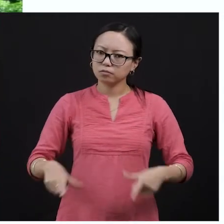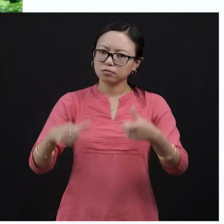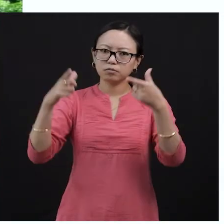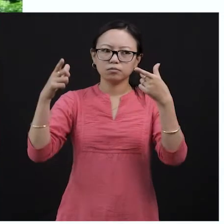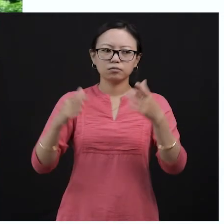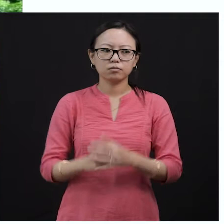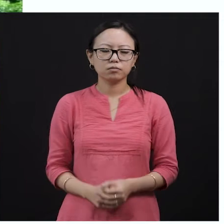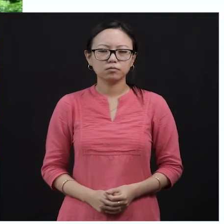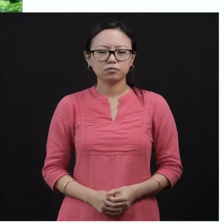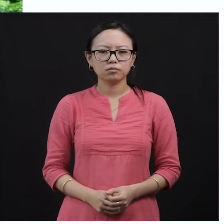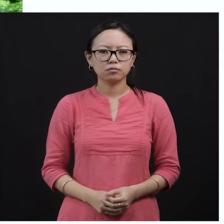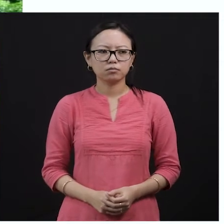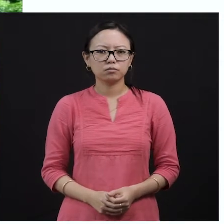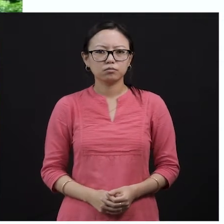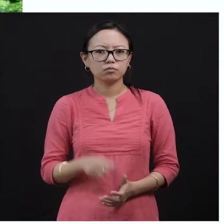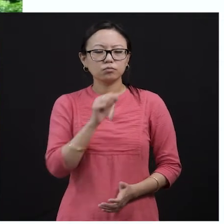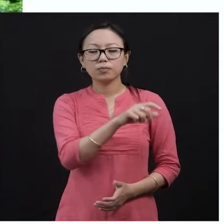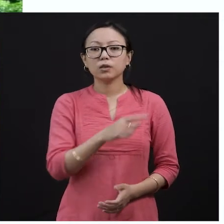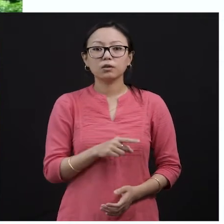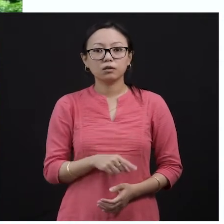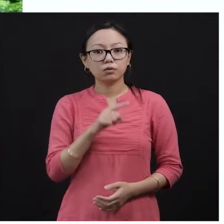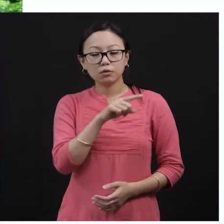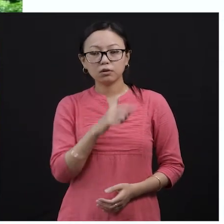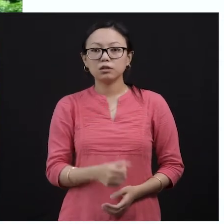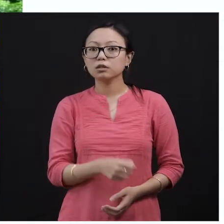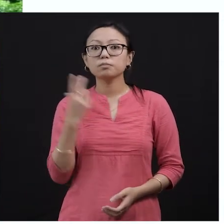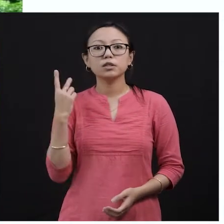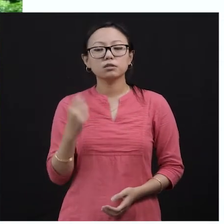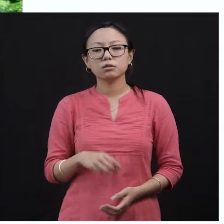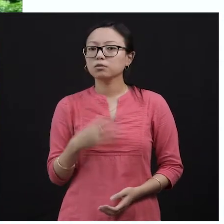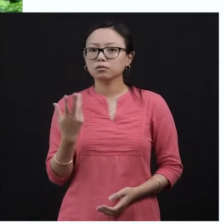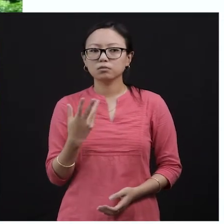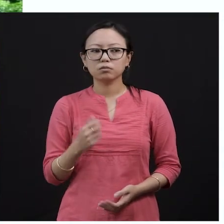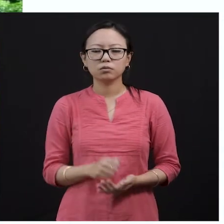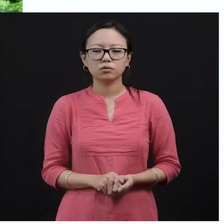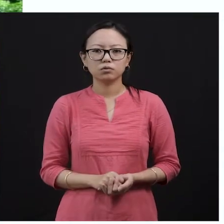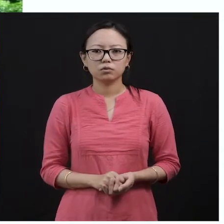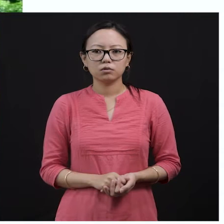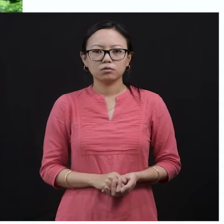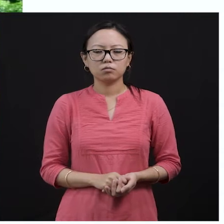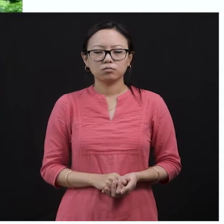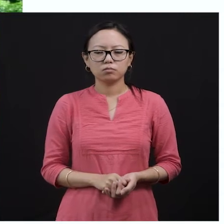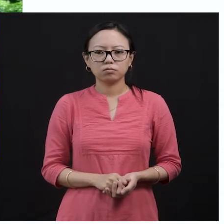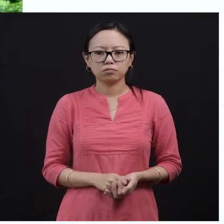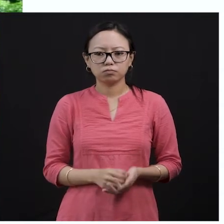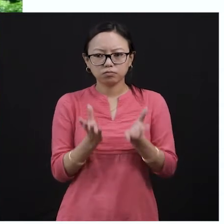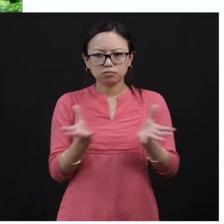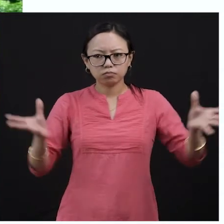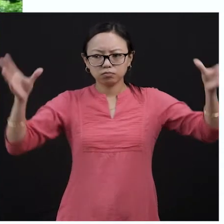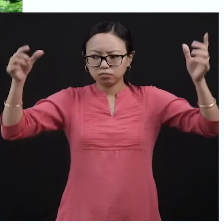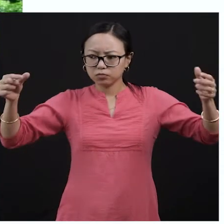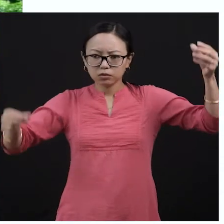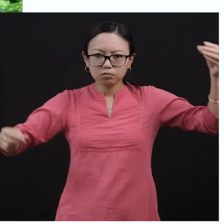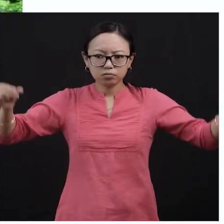banyan tree. And the special thing about a banyan tree is that it can sprout out new branches. And from the